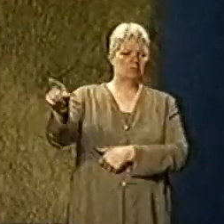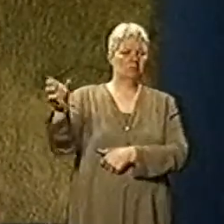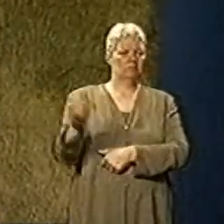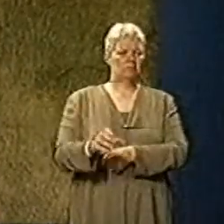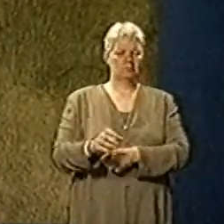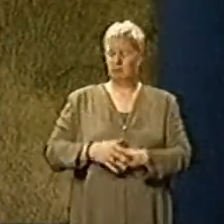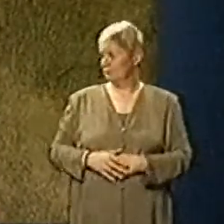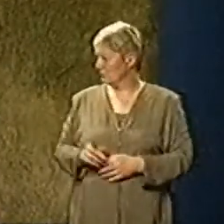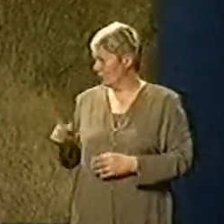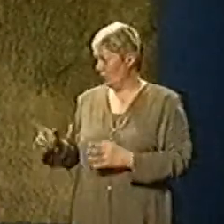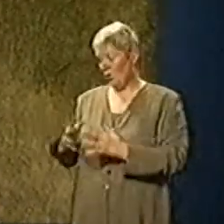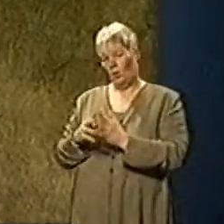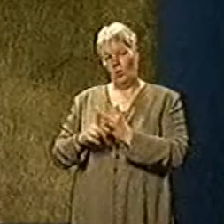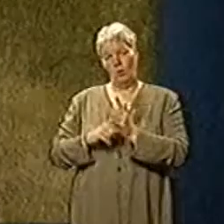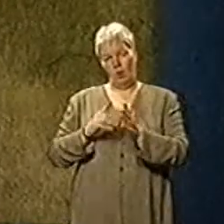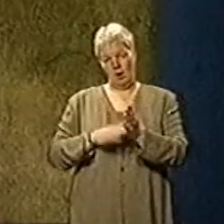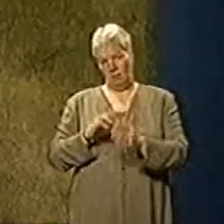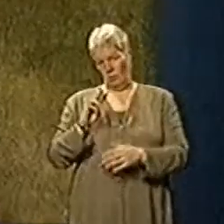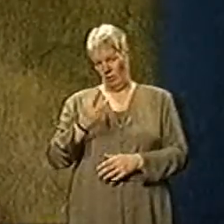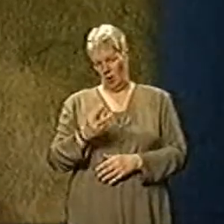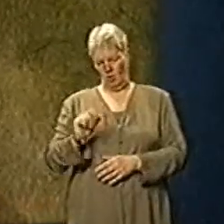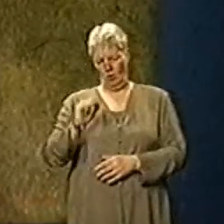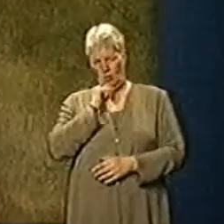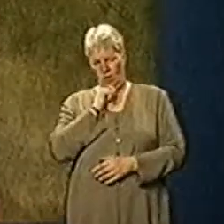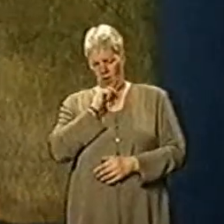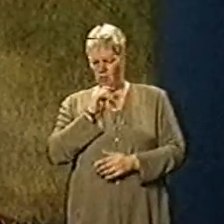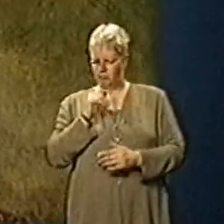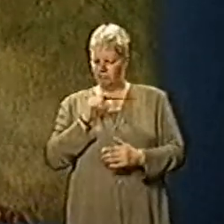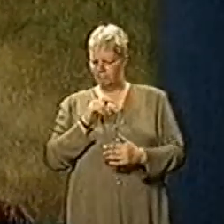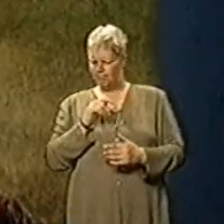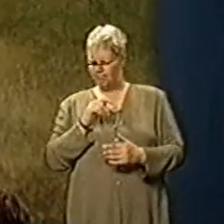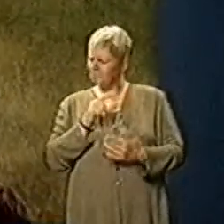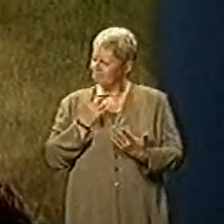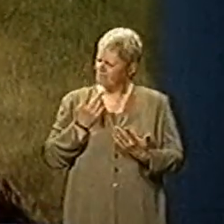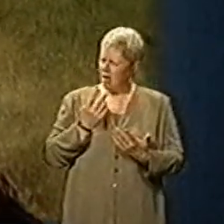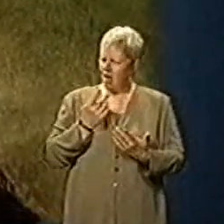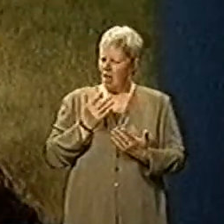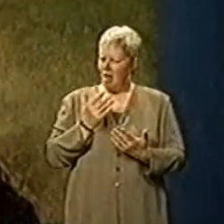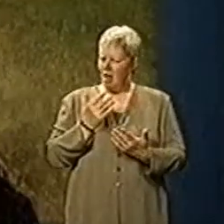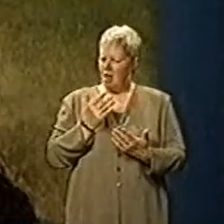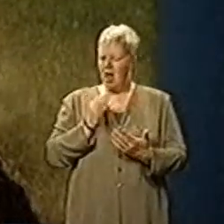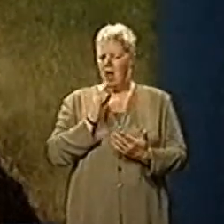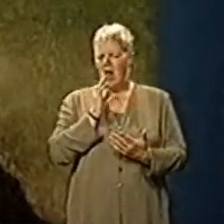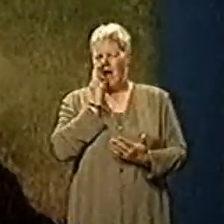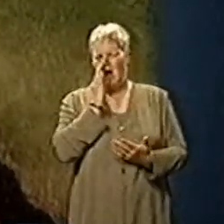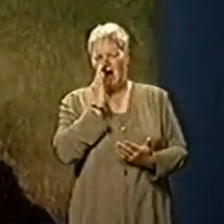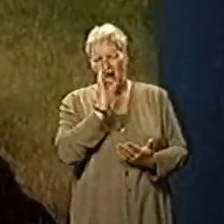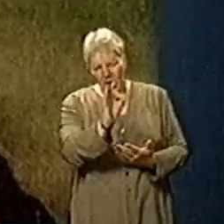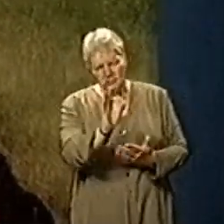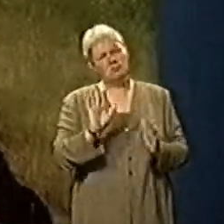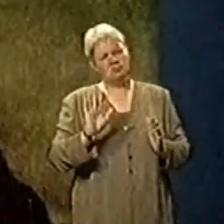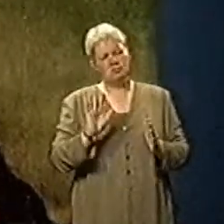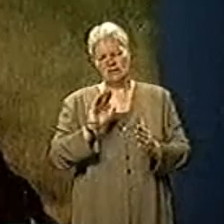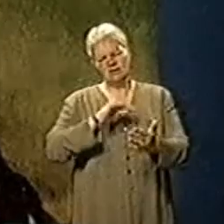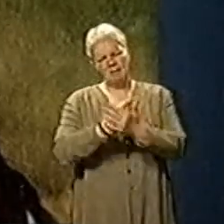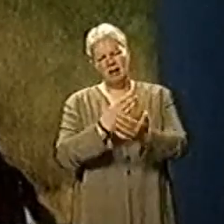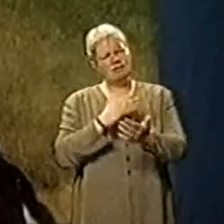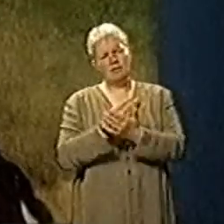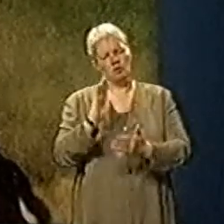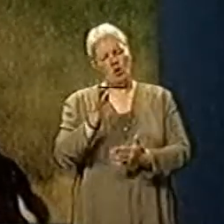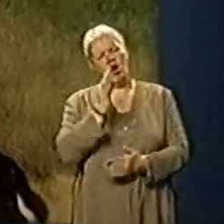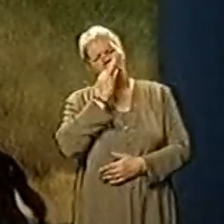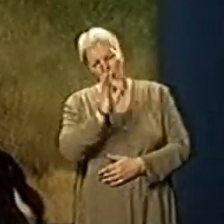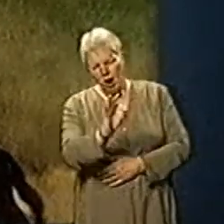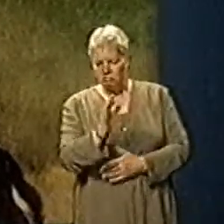William III would fight his wars by asking, not demanding, funds from the elected representatives of the people.